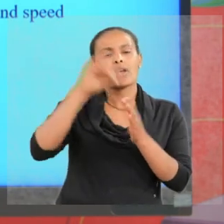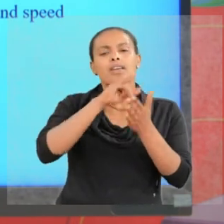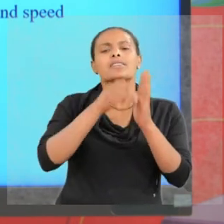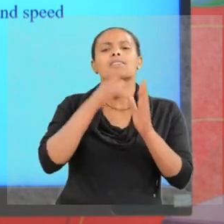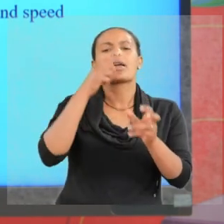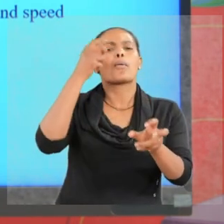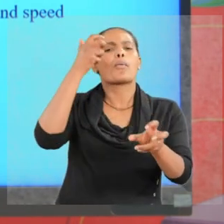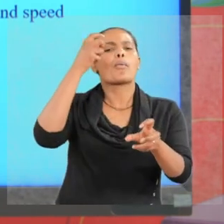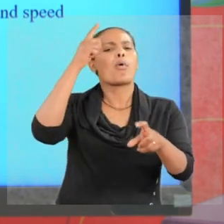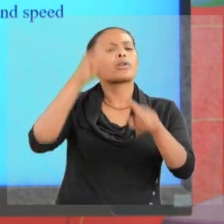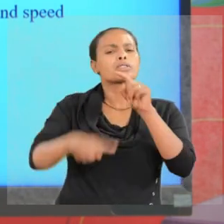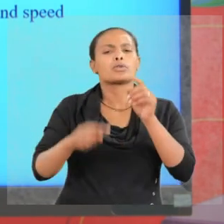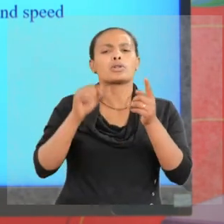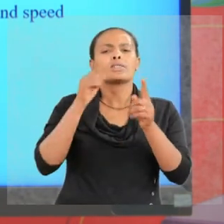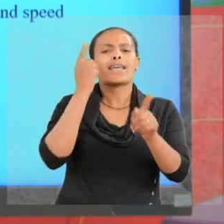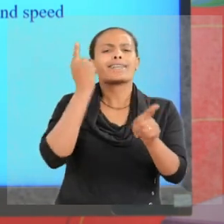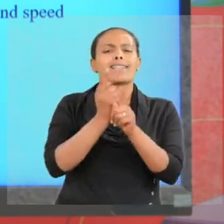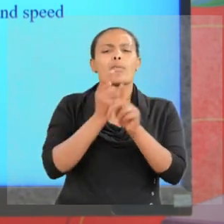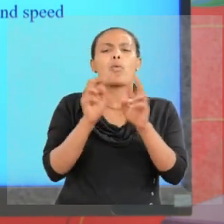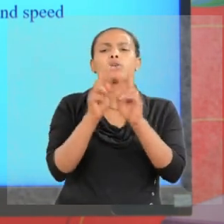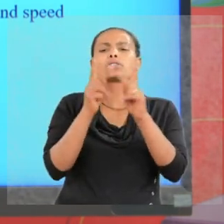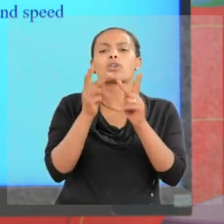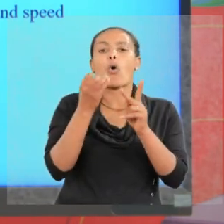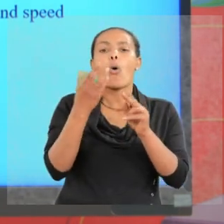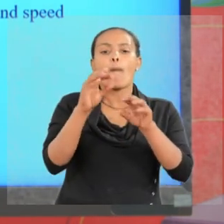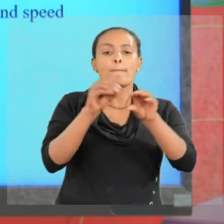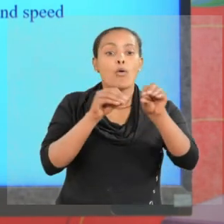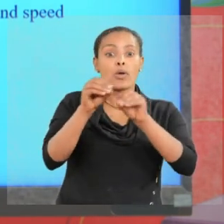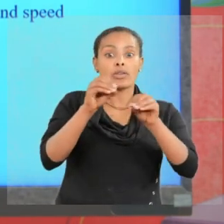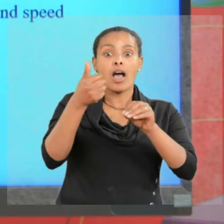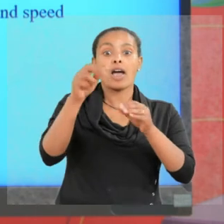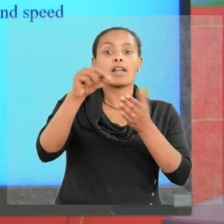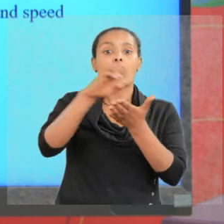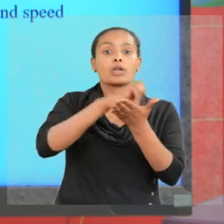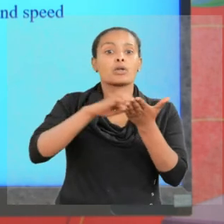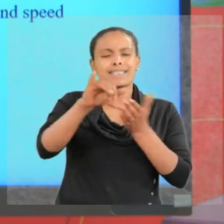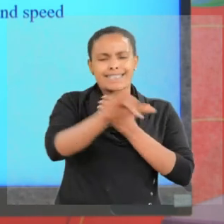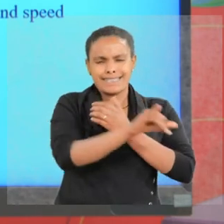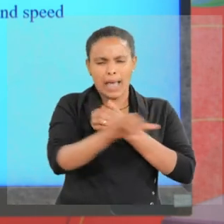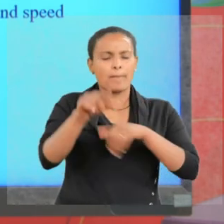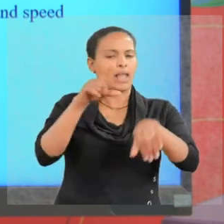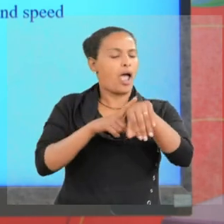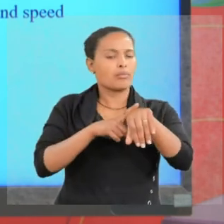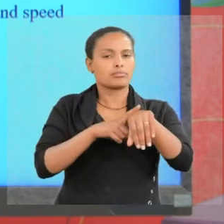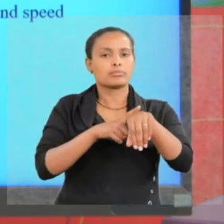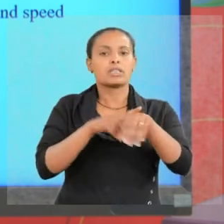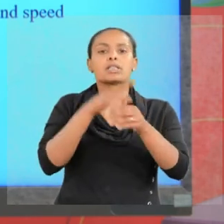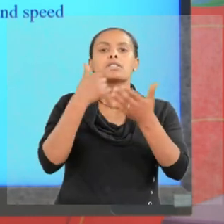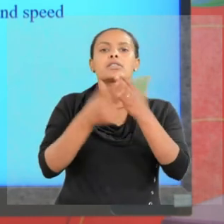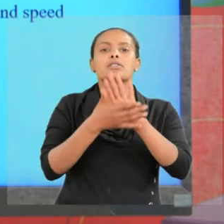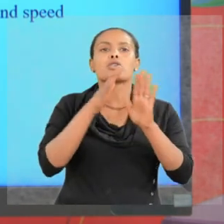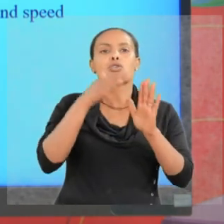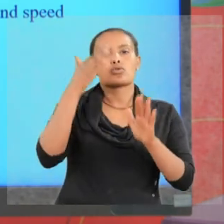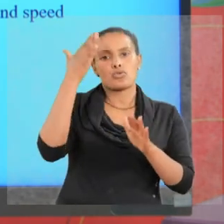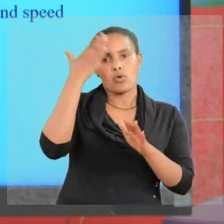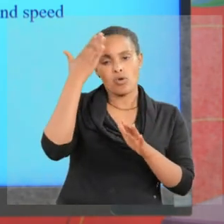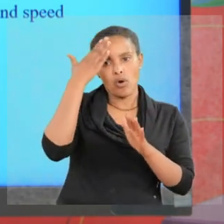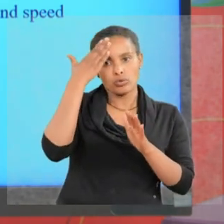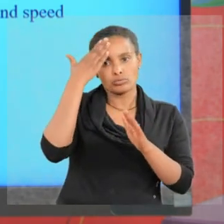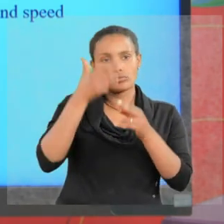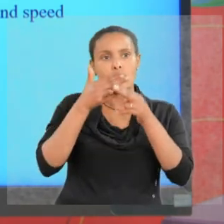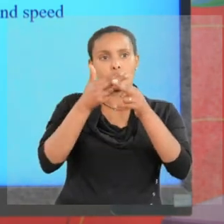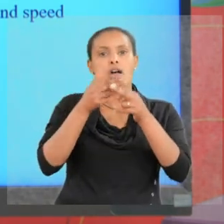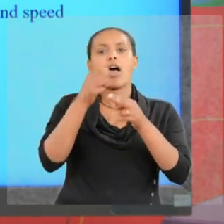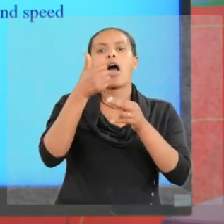impossible to know the exact position and momentum of an electron at the same time. This is known as the uncertainty